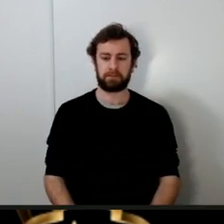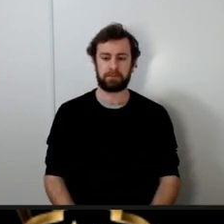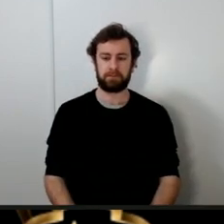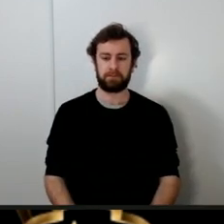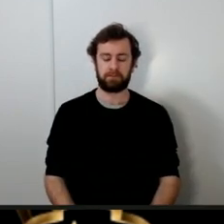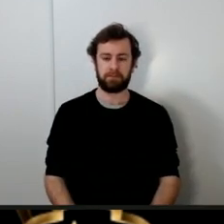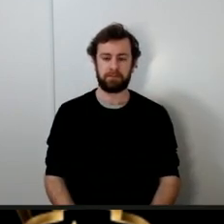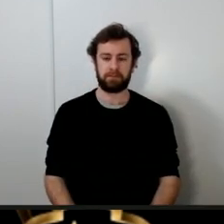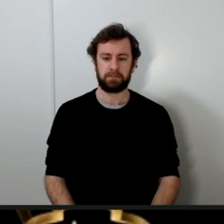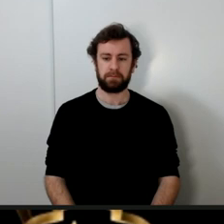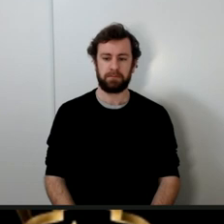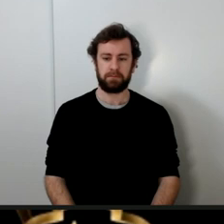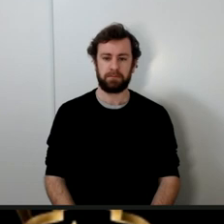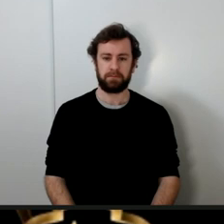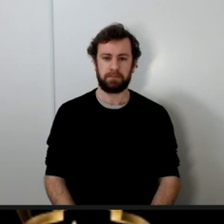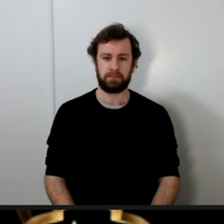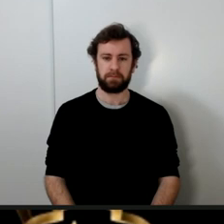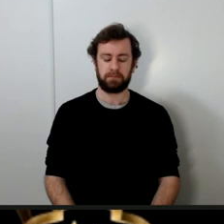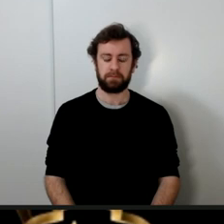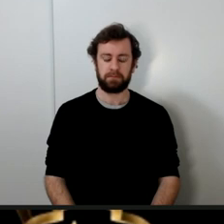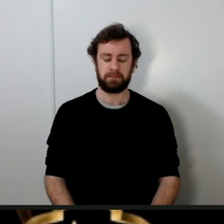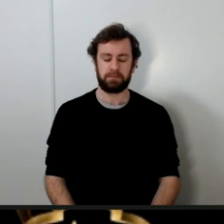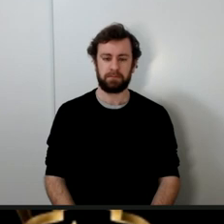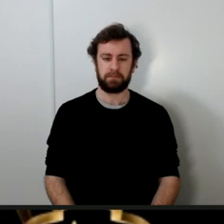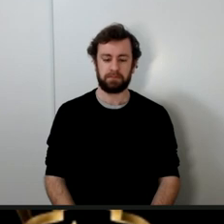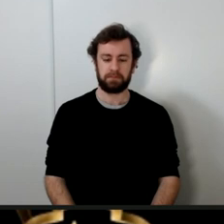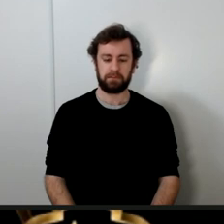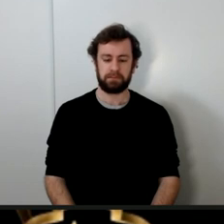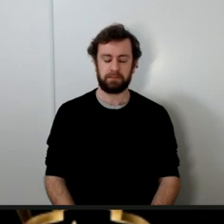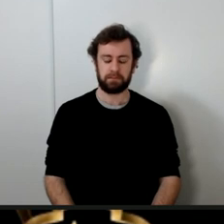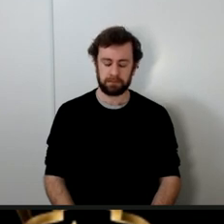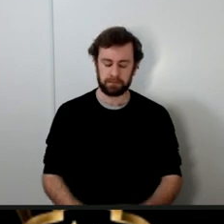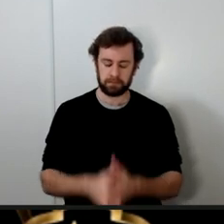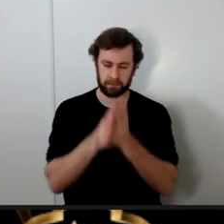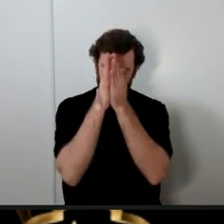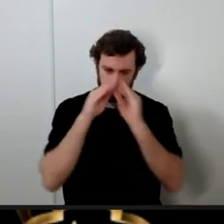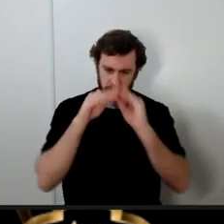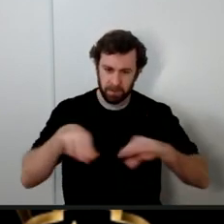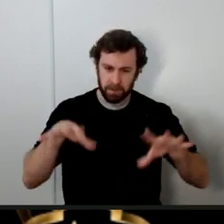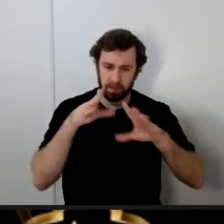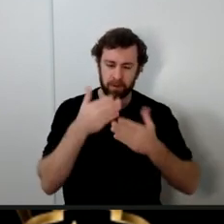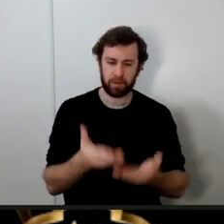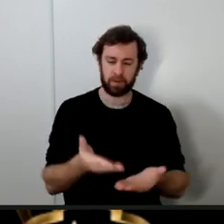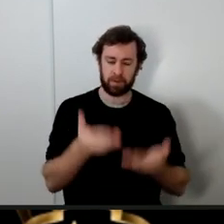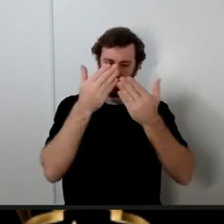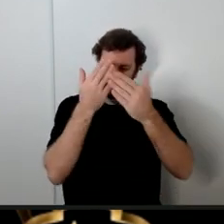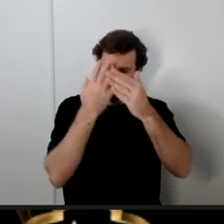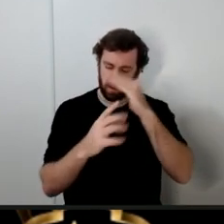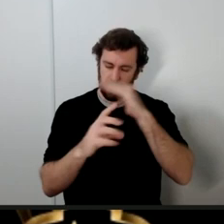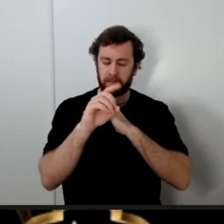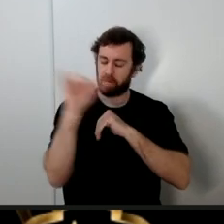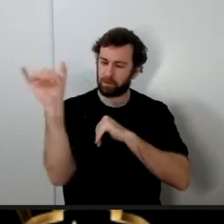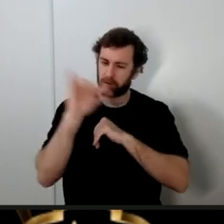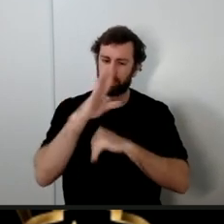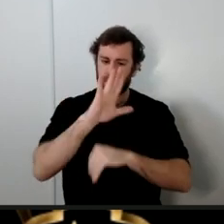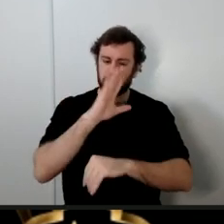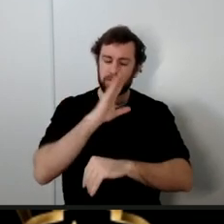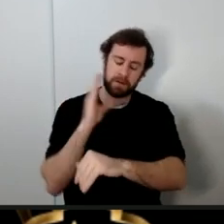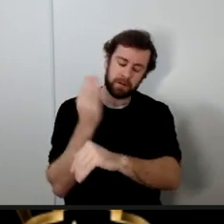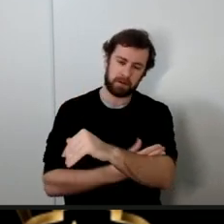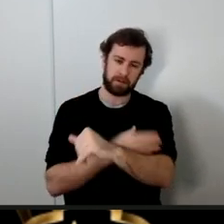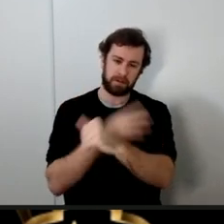peace be upon you Ya Rasul Allah on my behalf and on behalf of your daughter who is now your guest